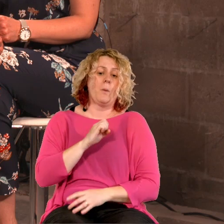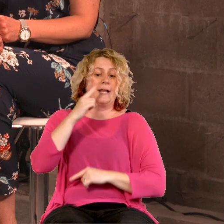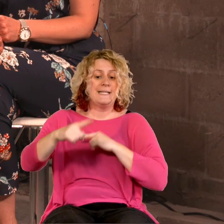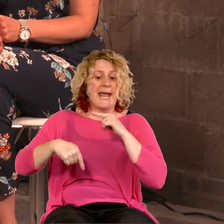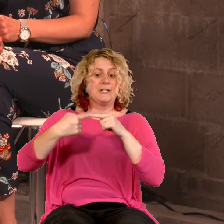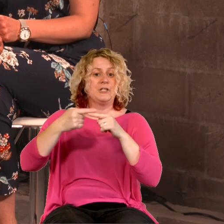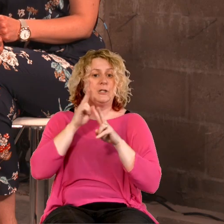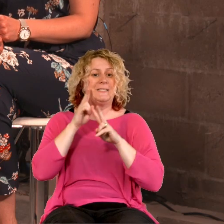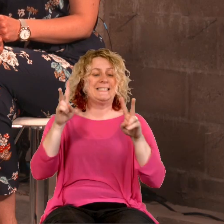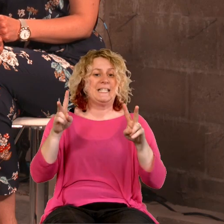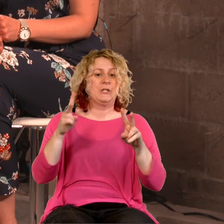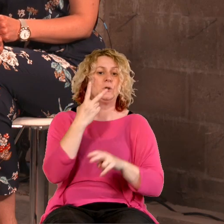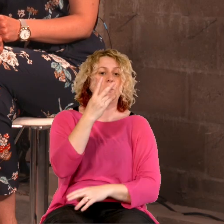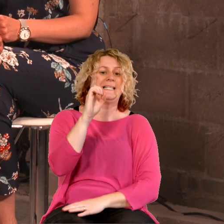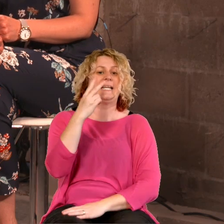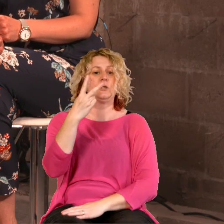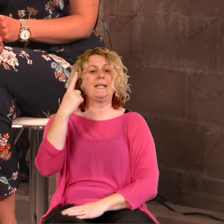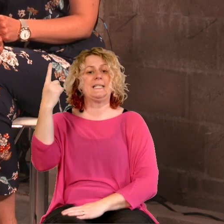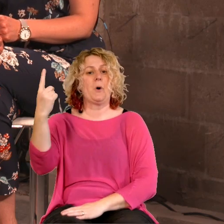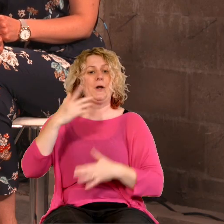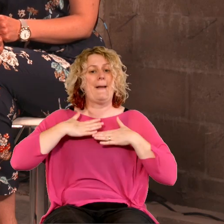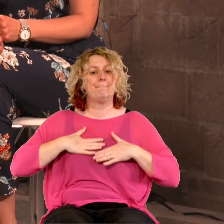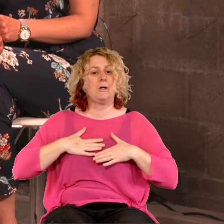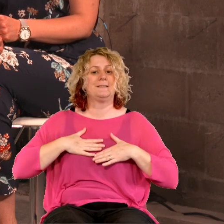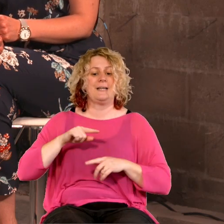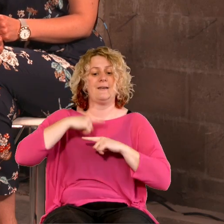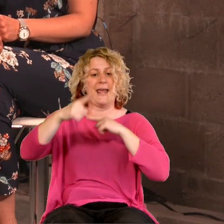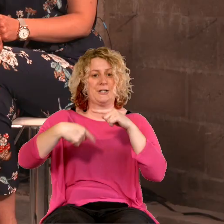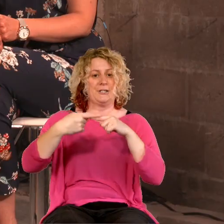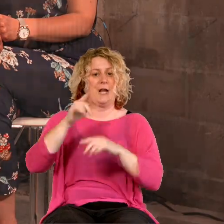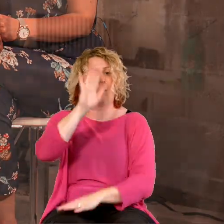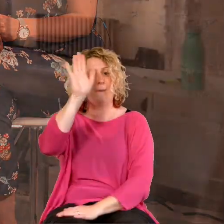for Keswick 2021. Goodbye and enjoy your afternoon.